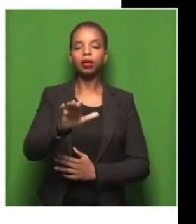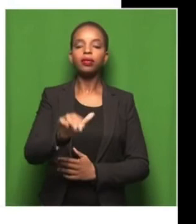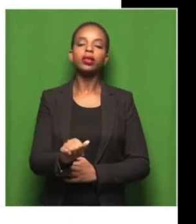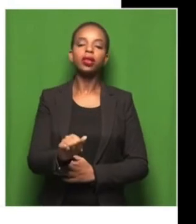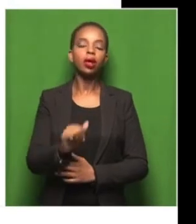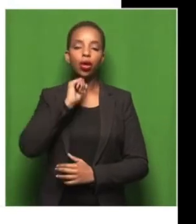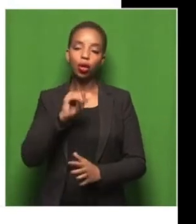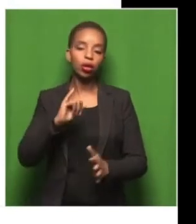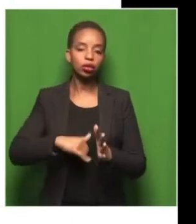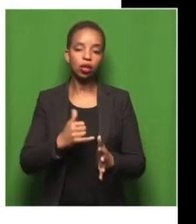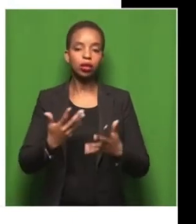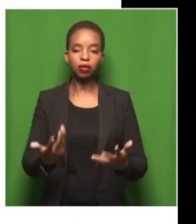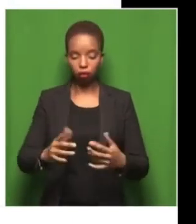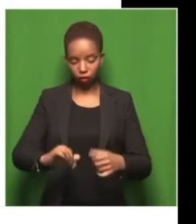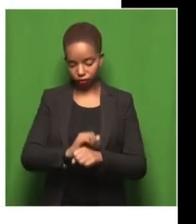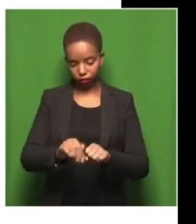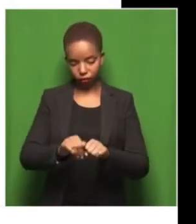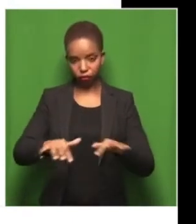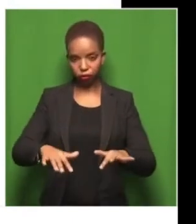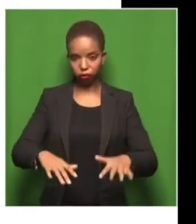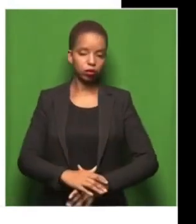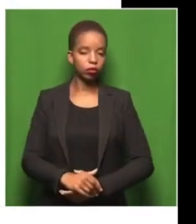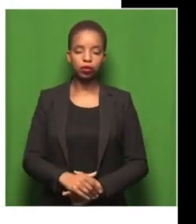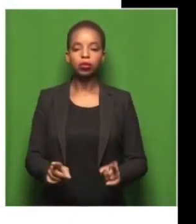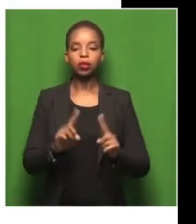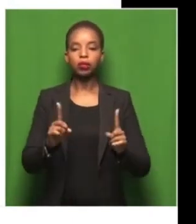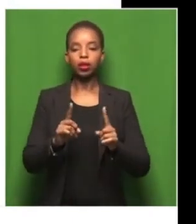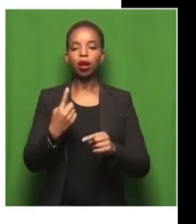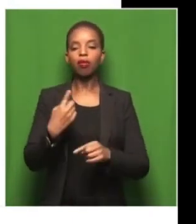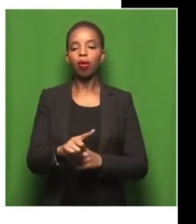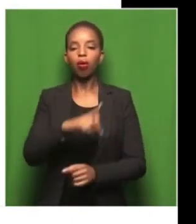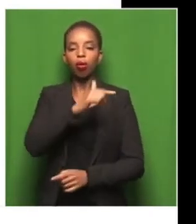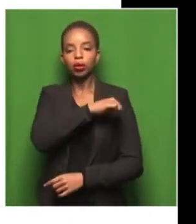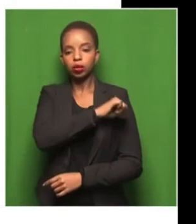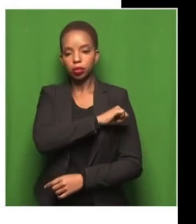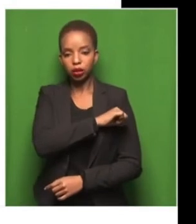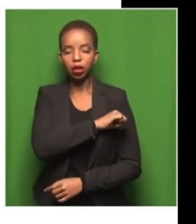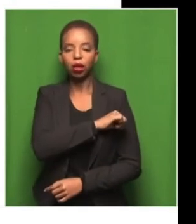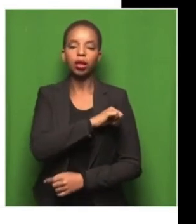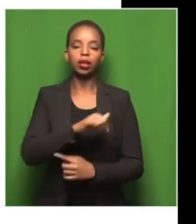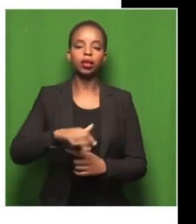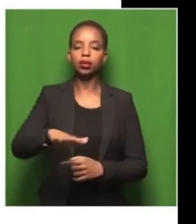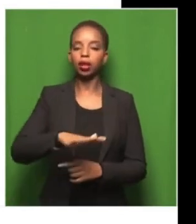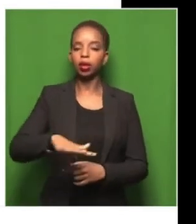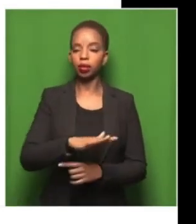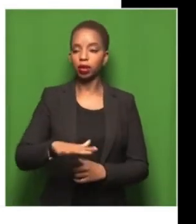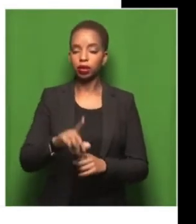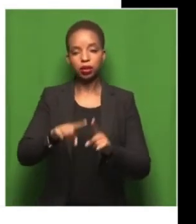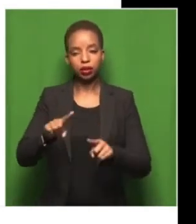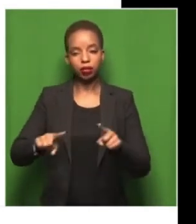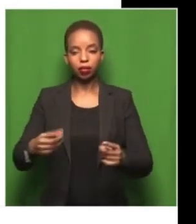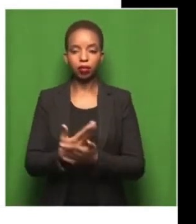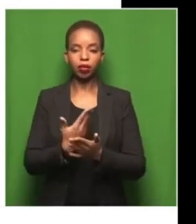COVID-19, but also just general in for hospitals in poverty stricken areas that could definitely do with